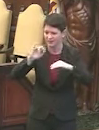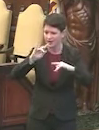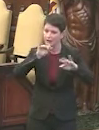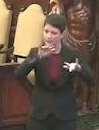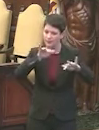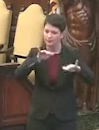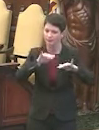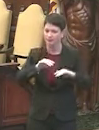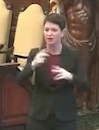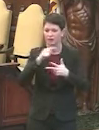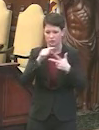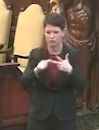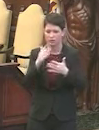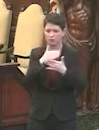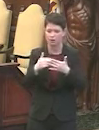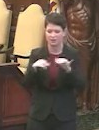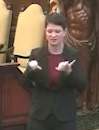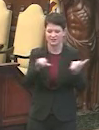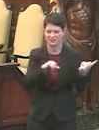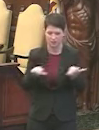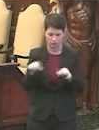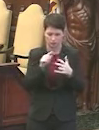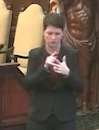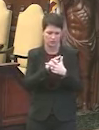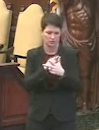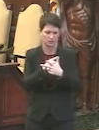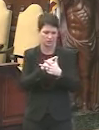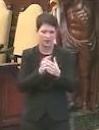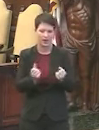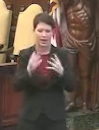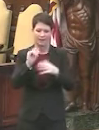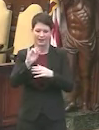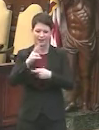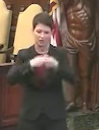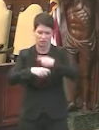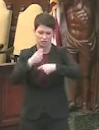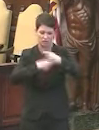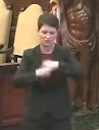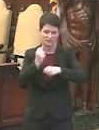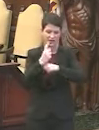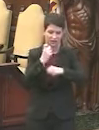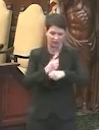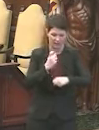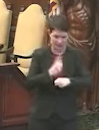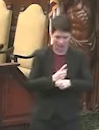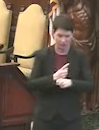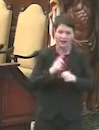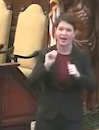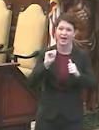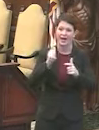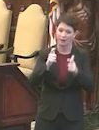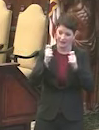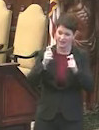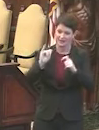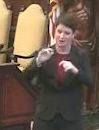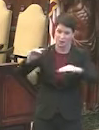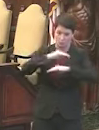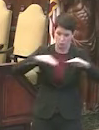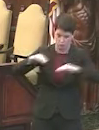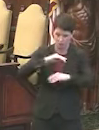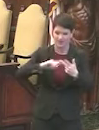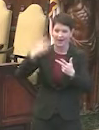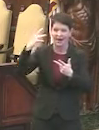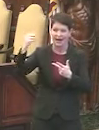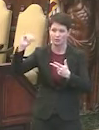Yeah, there are three elements of the standards. There's the number of air changes per hour. That's how quickly the air is moving. Then there's the percent of